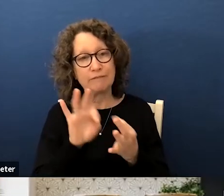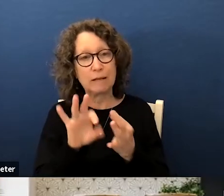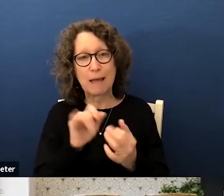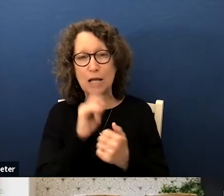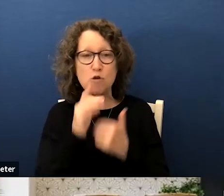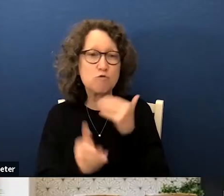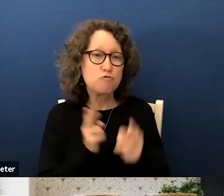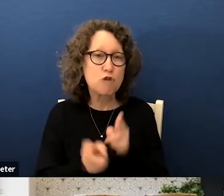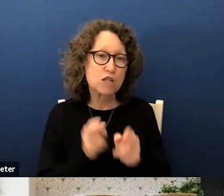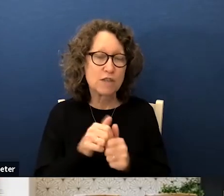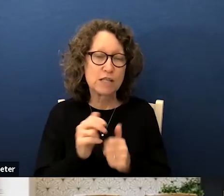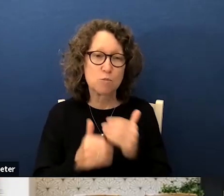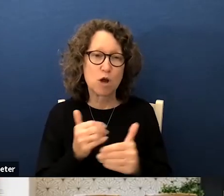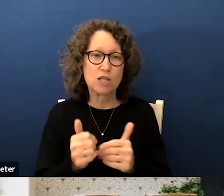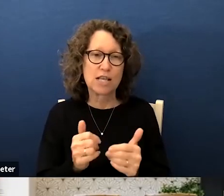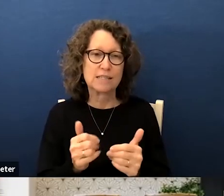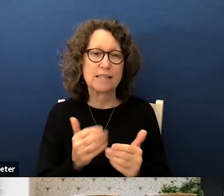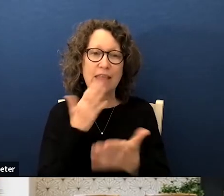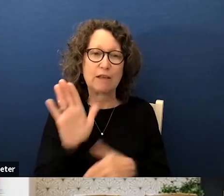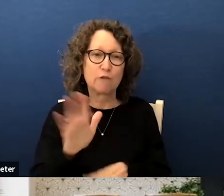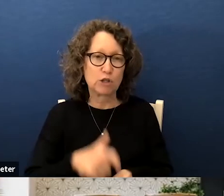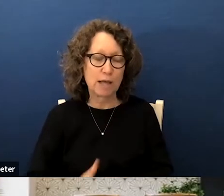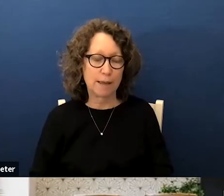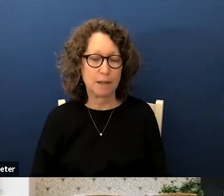process needlessly thank you for your time